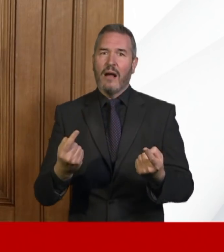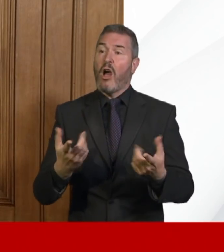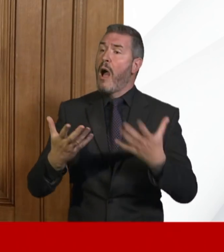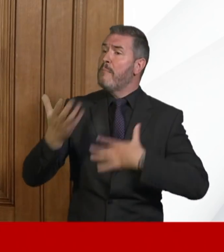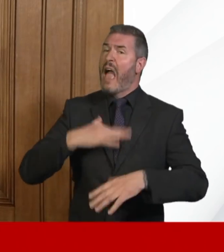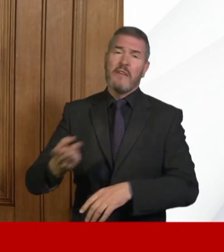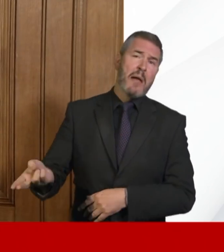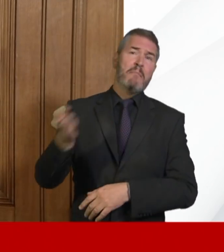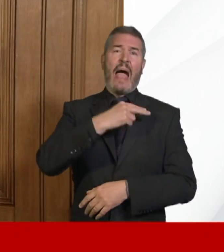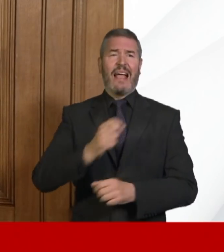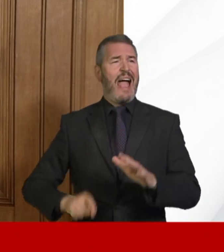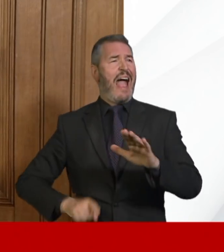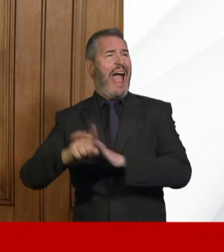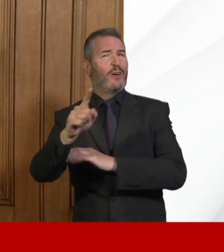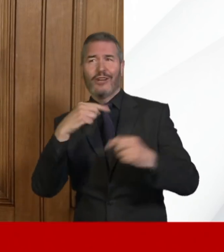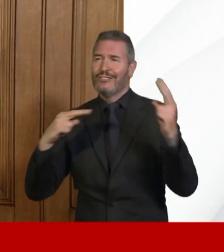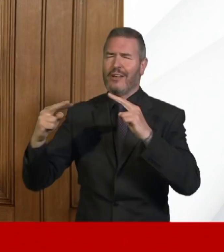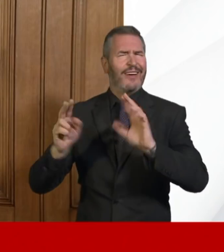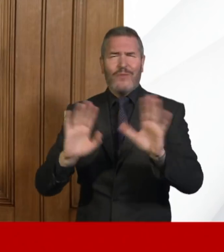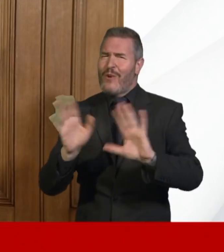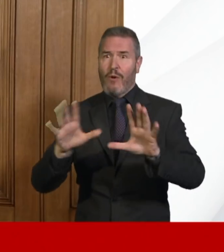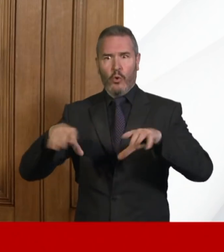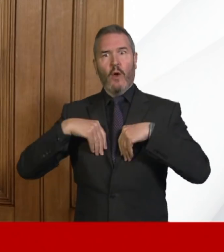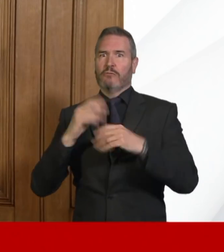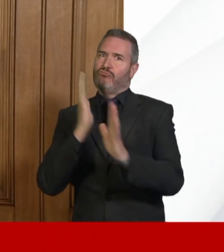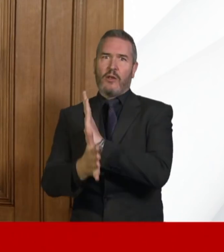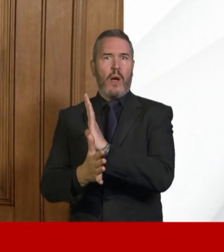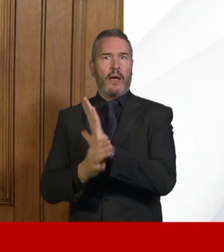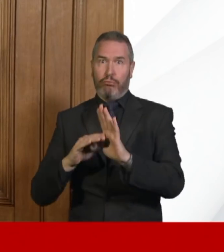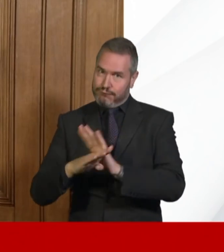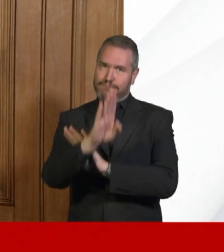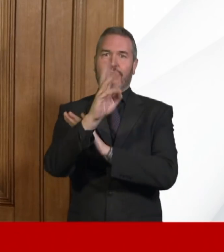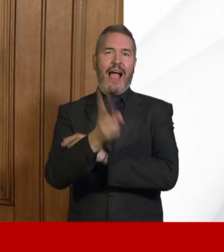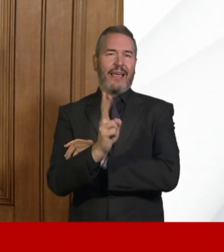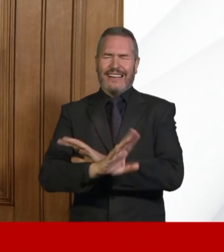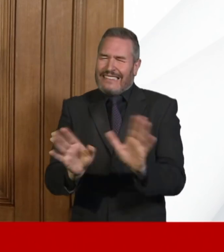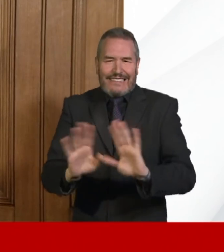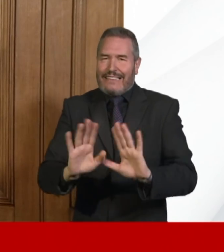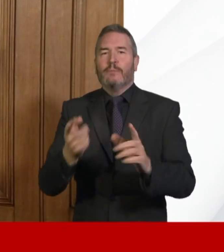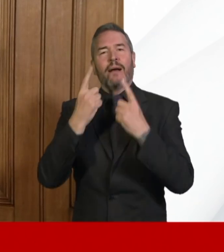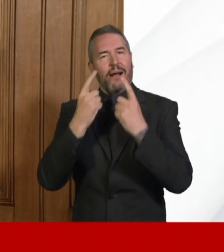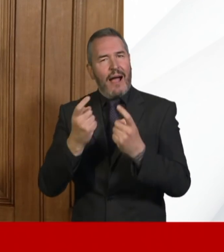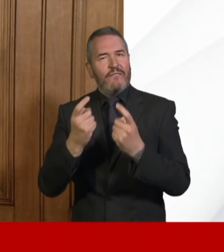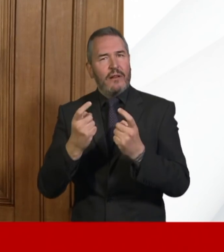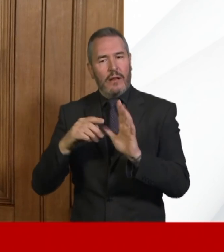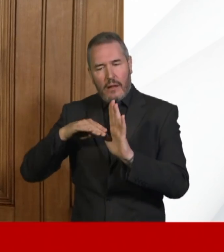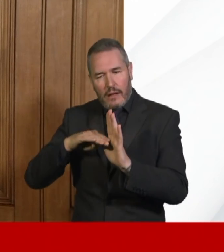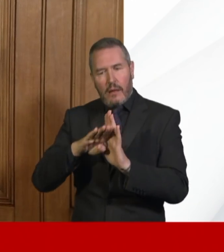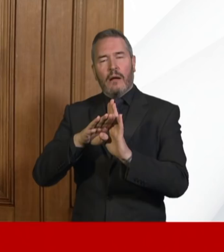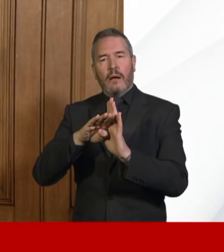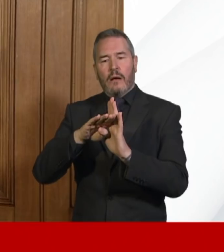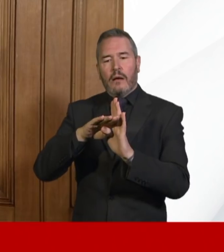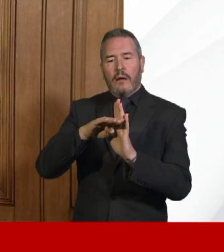to our normal way of living. That would be quite dangerous. If we stop then, all of our efforts will be wasted and we could potentially